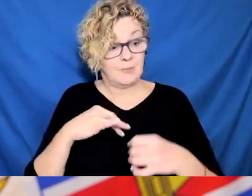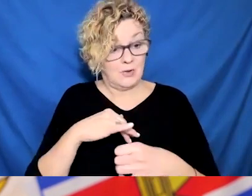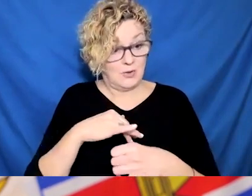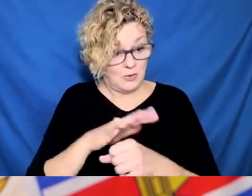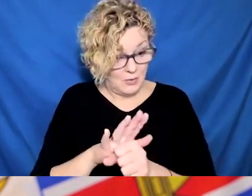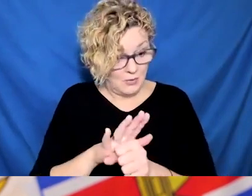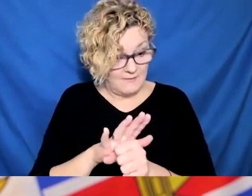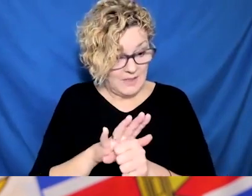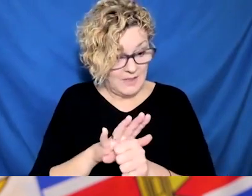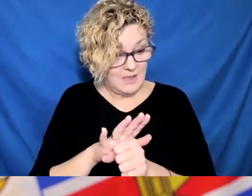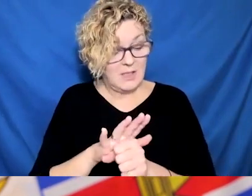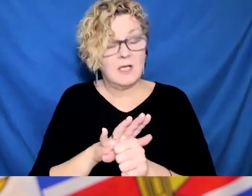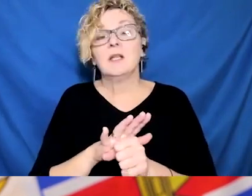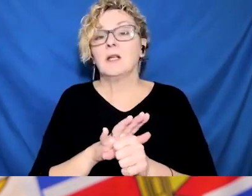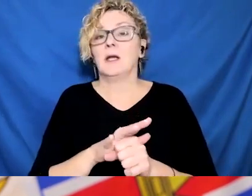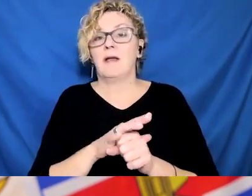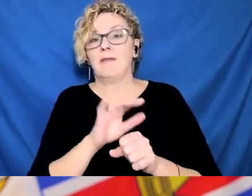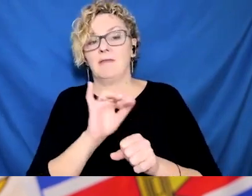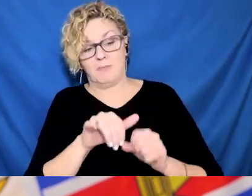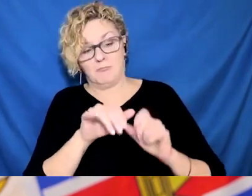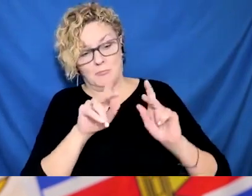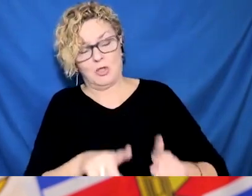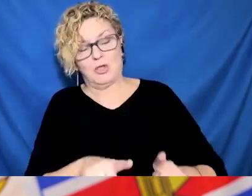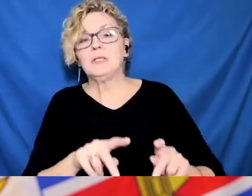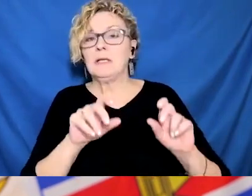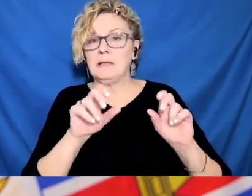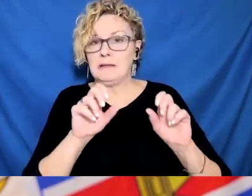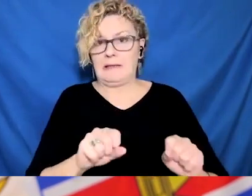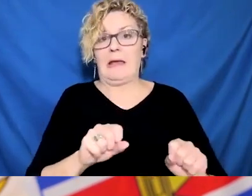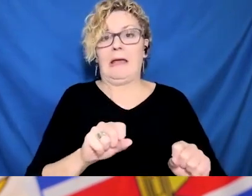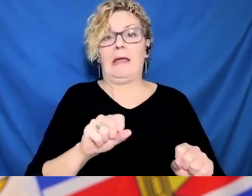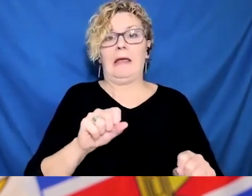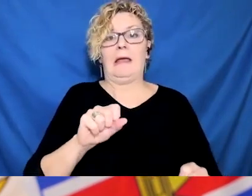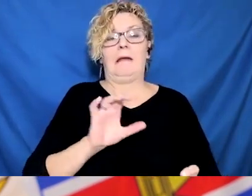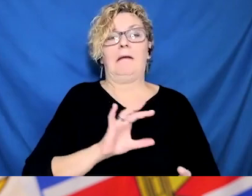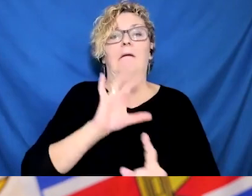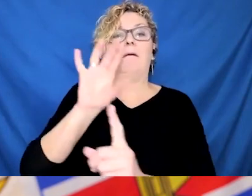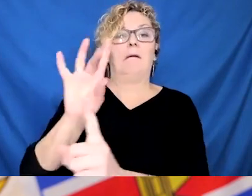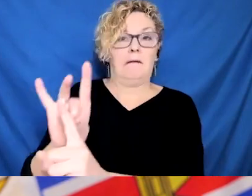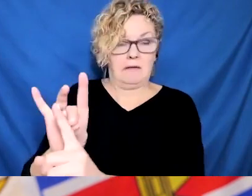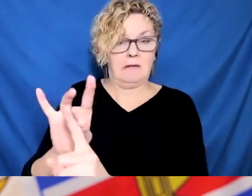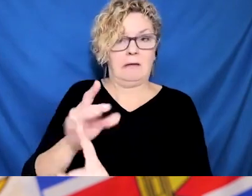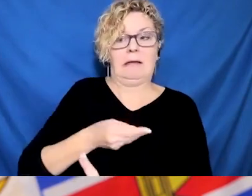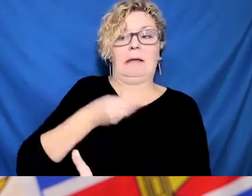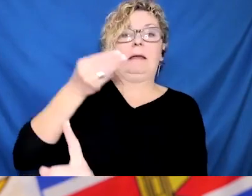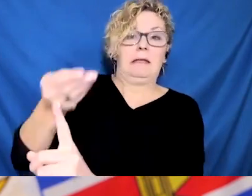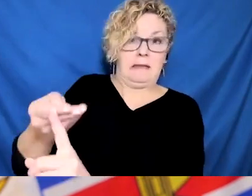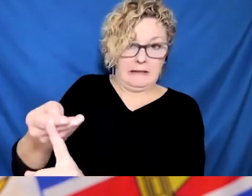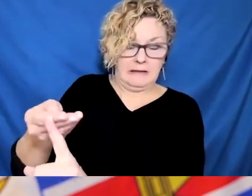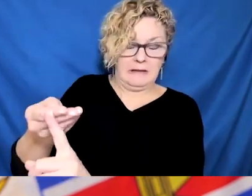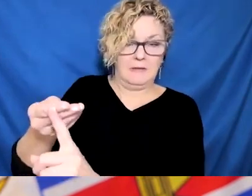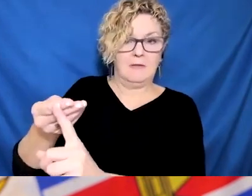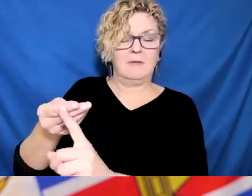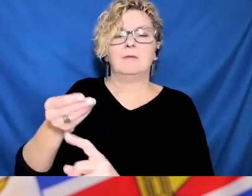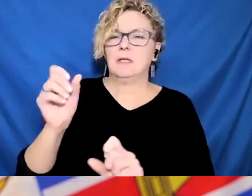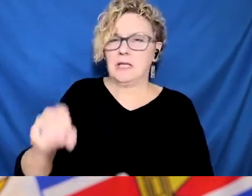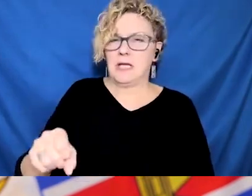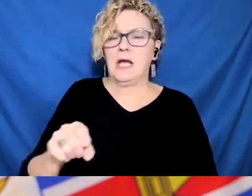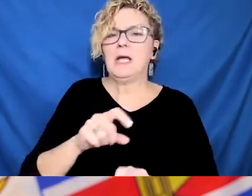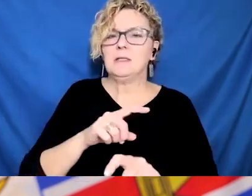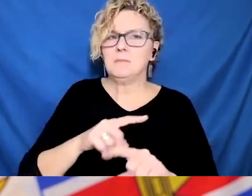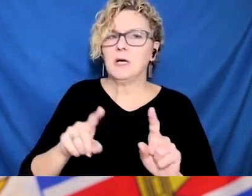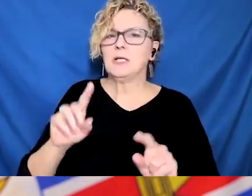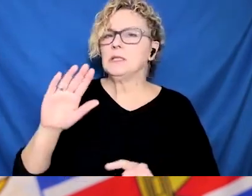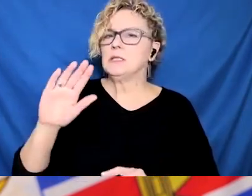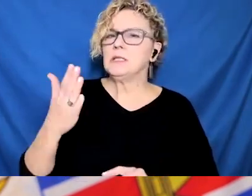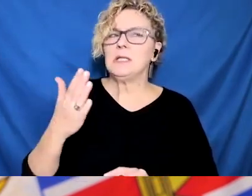elders and seniors, who we know, and we've seen the data, are more vulnerable to severe illness, but also to balance that with ensuring our